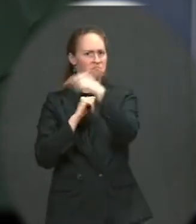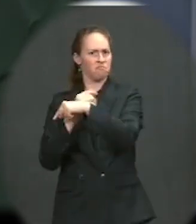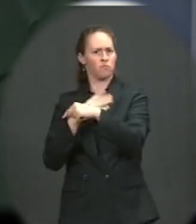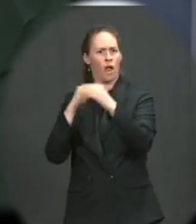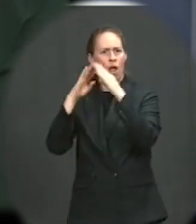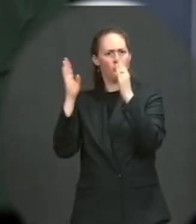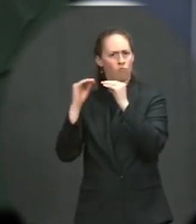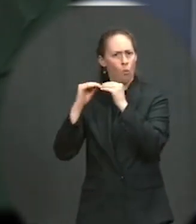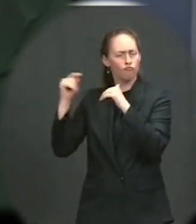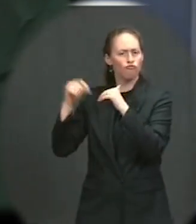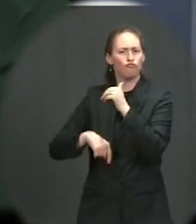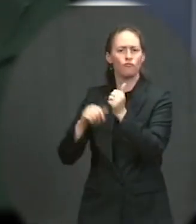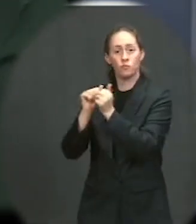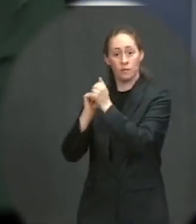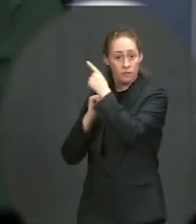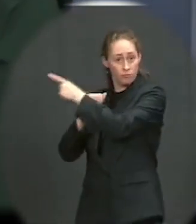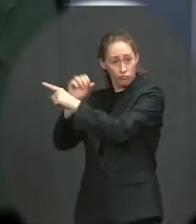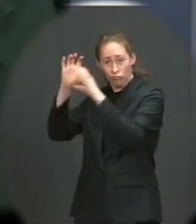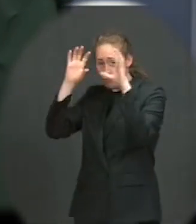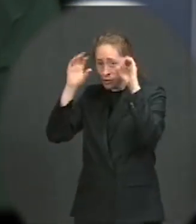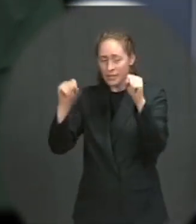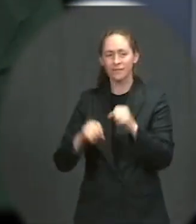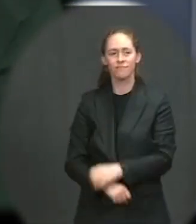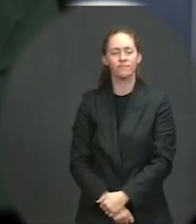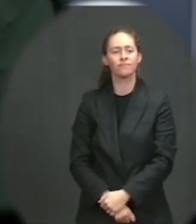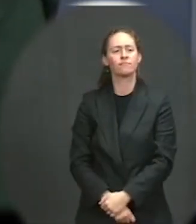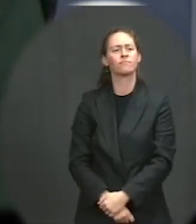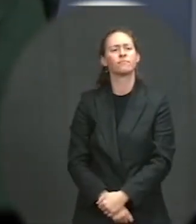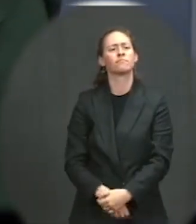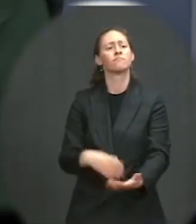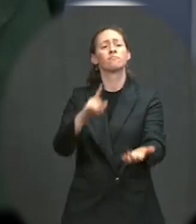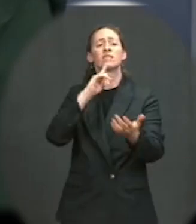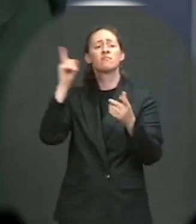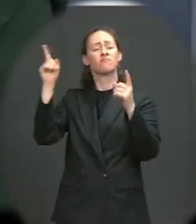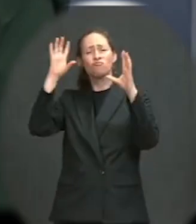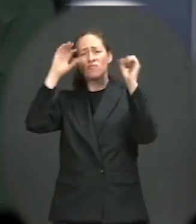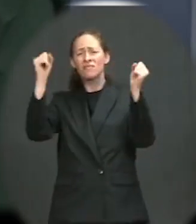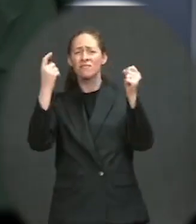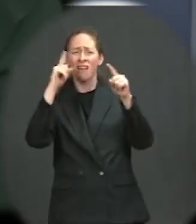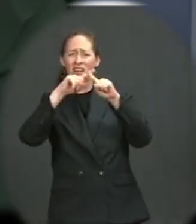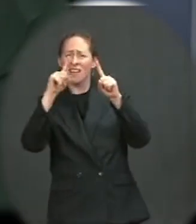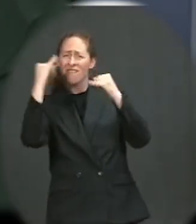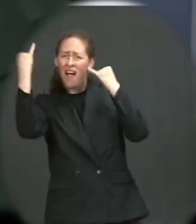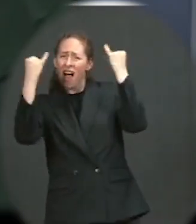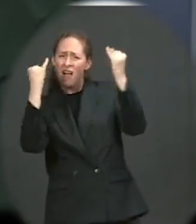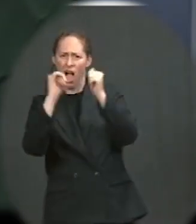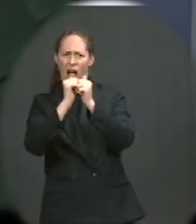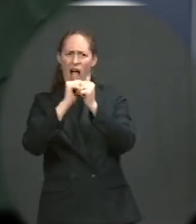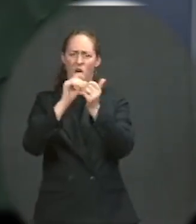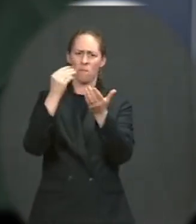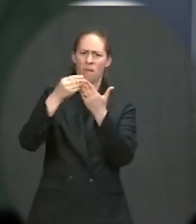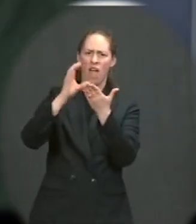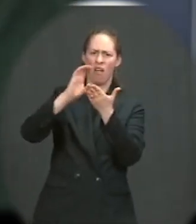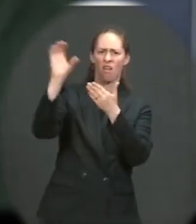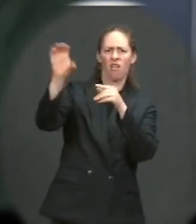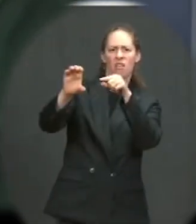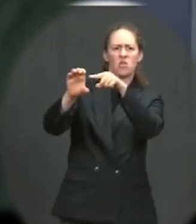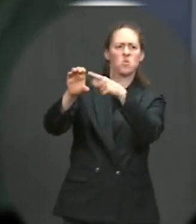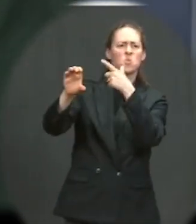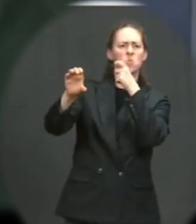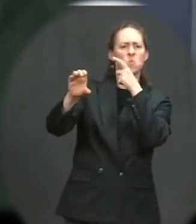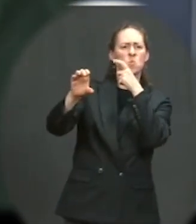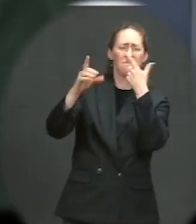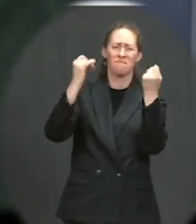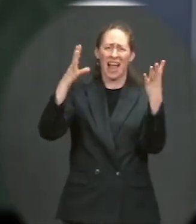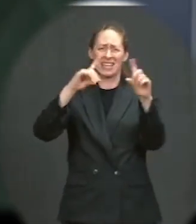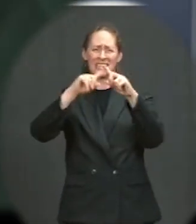terms of what we would offer, the president has offered a range of ways to pay for these proposals. And we've also taken—we had so many options of how to